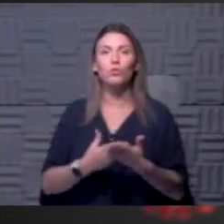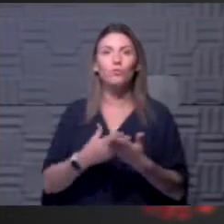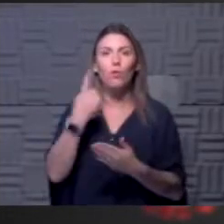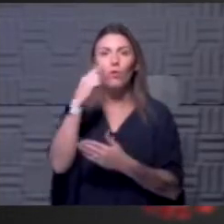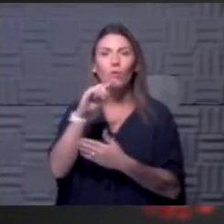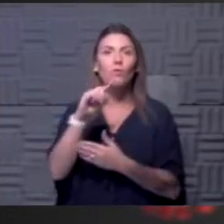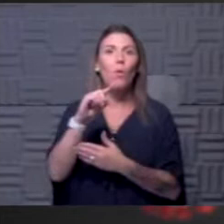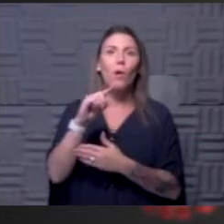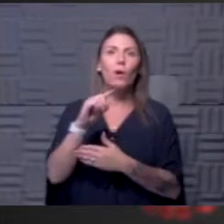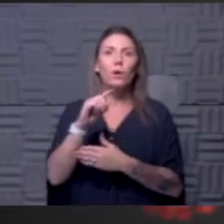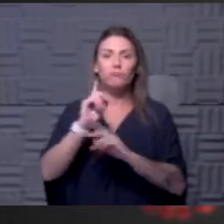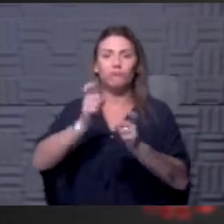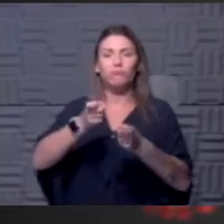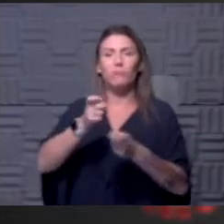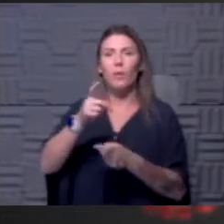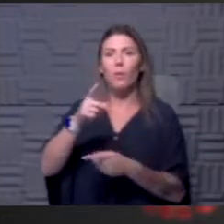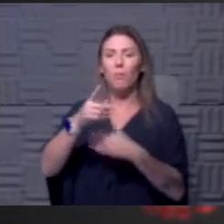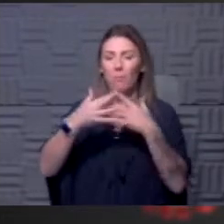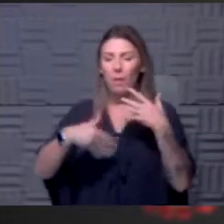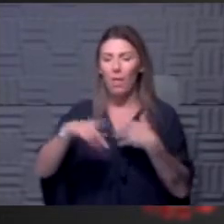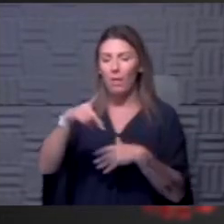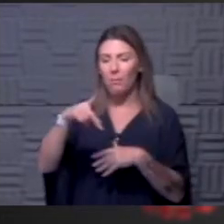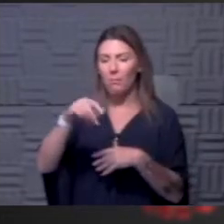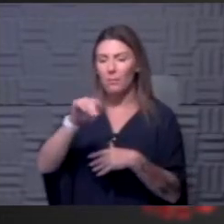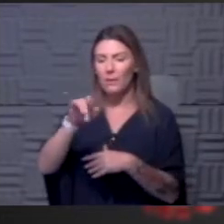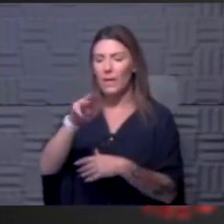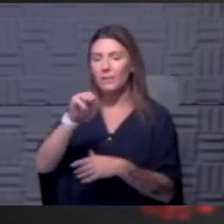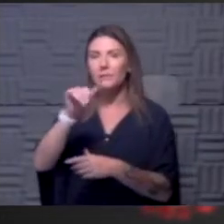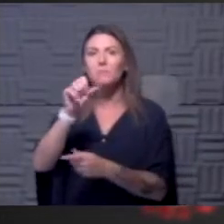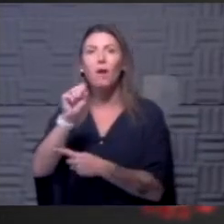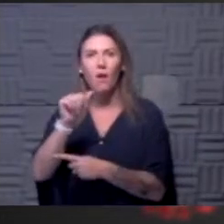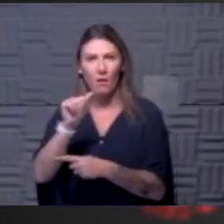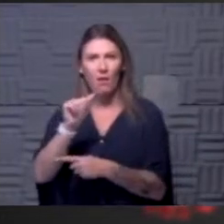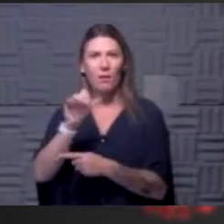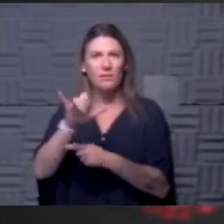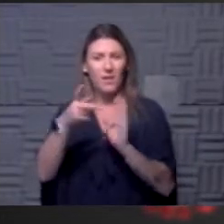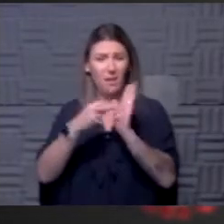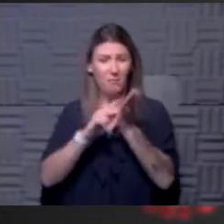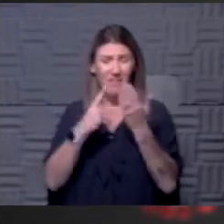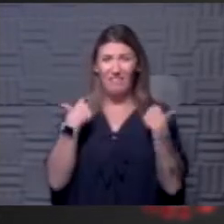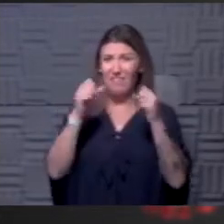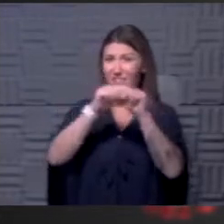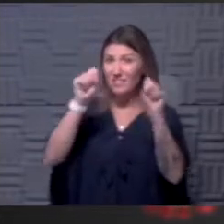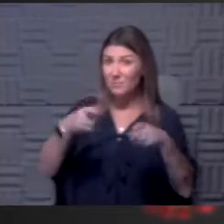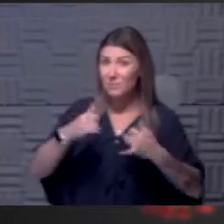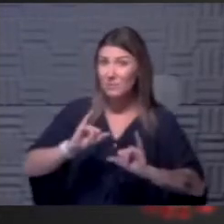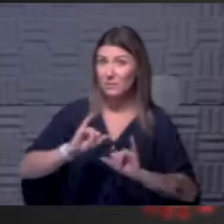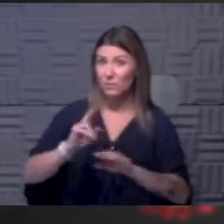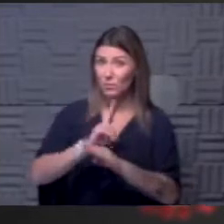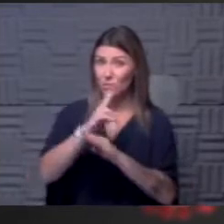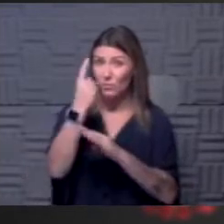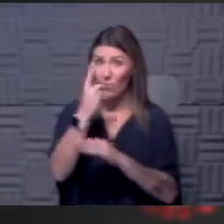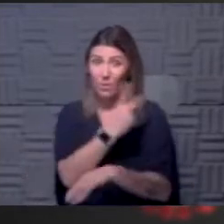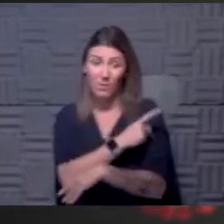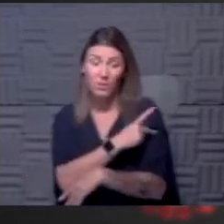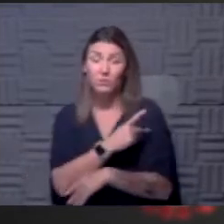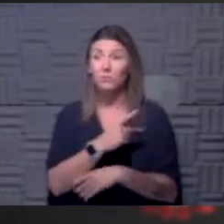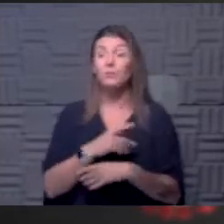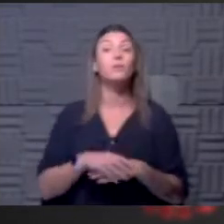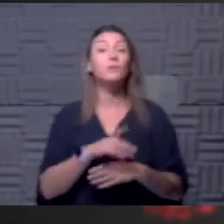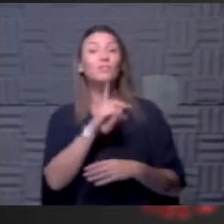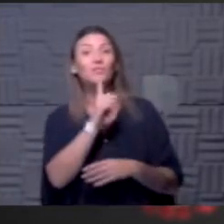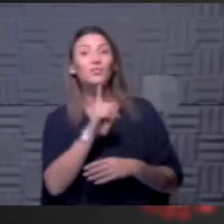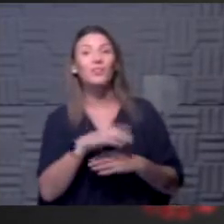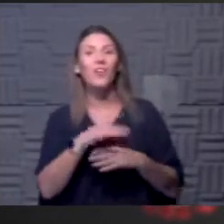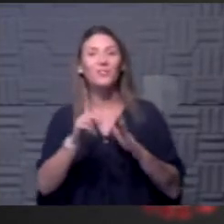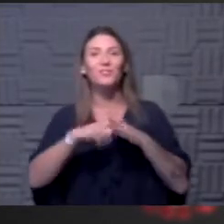-19. What does that mean? Are trials being done? Is the health system still using it for patients? Dr. Wilde? Sure.